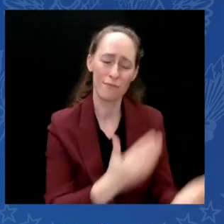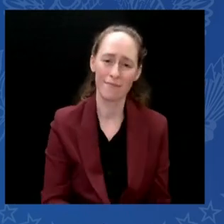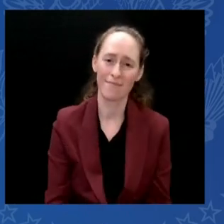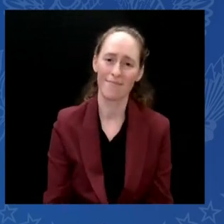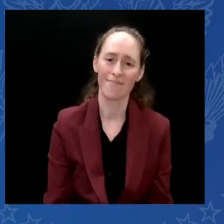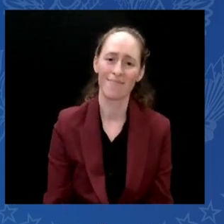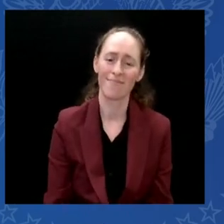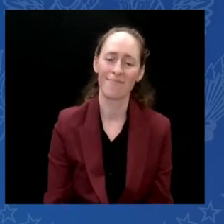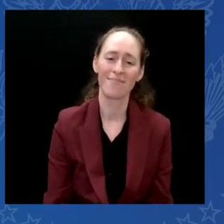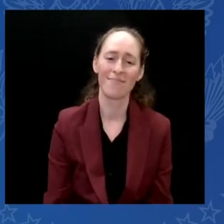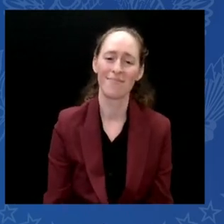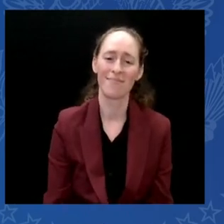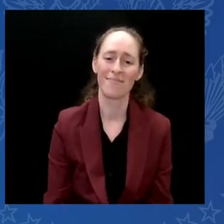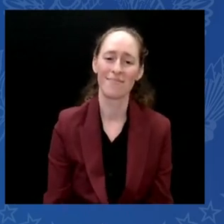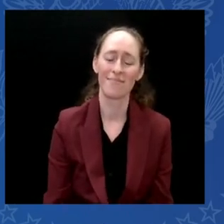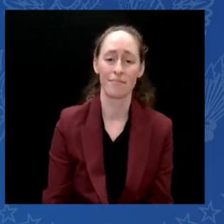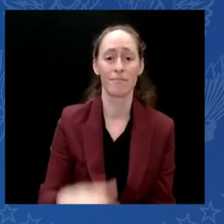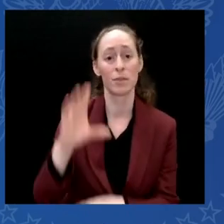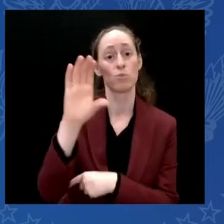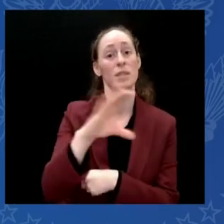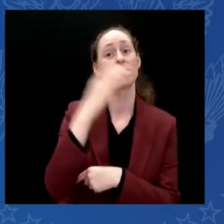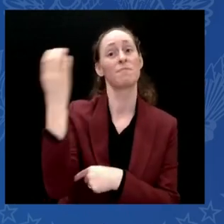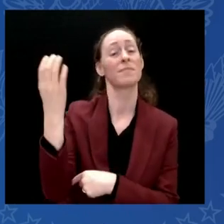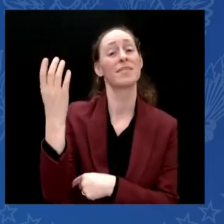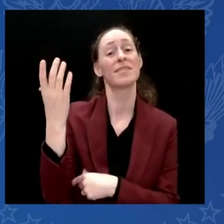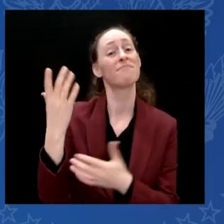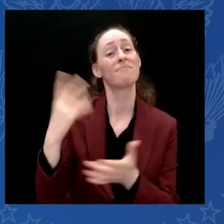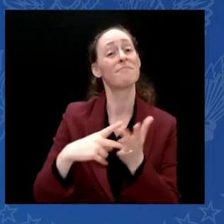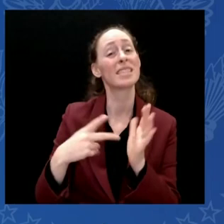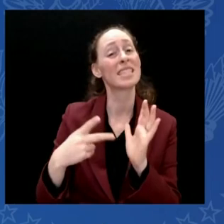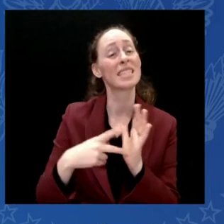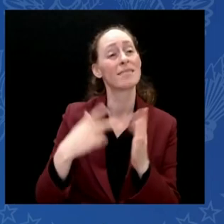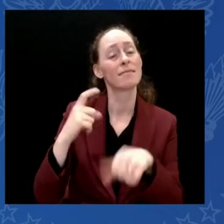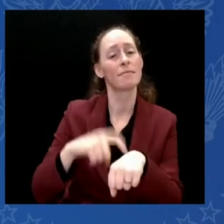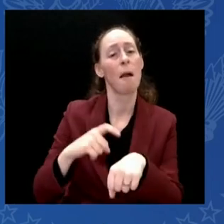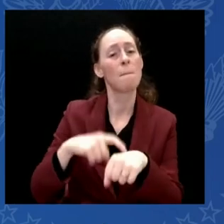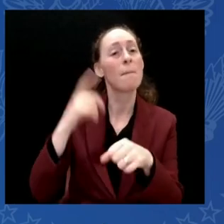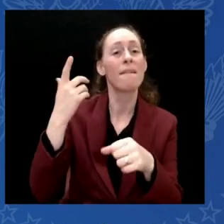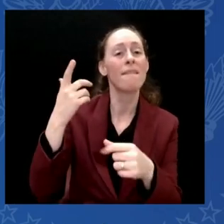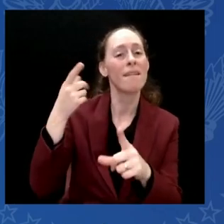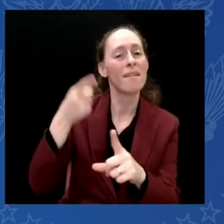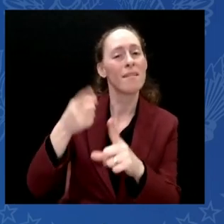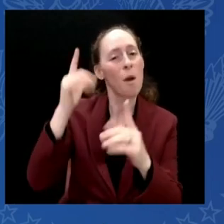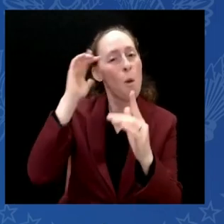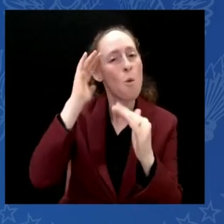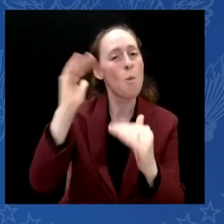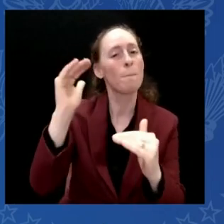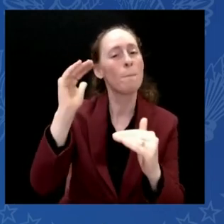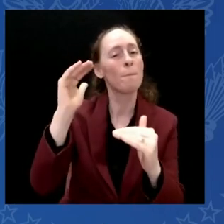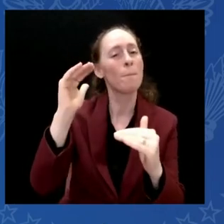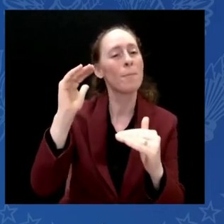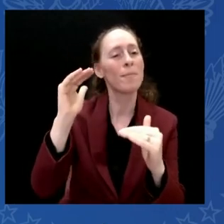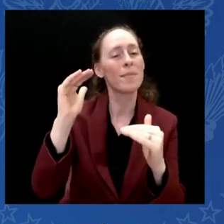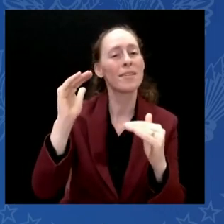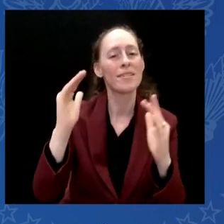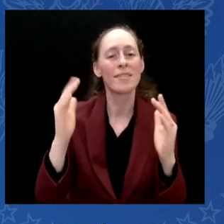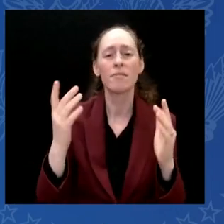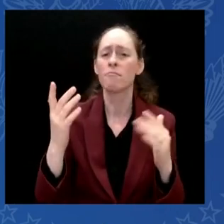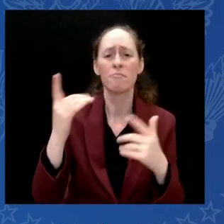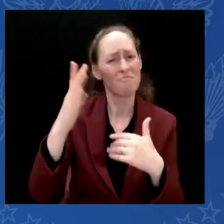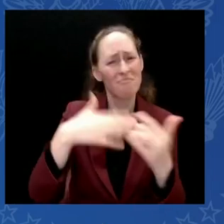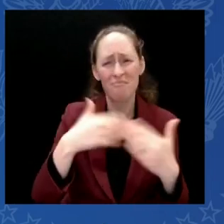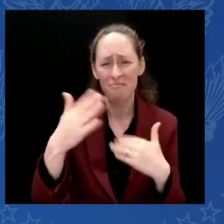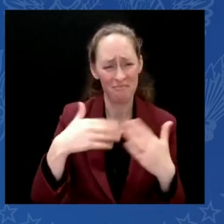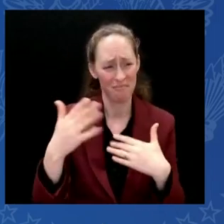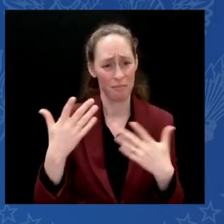even in the midst of some of our toughest days, that some of the best chapters of our story have been written. It was during these weeks, back in